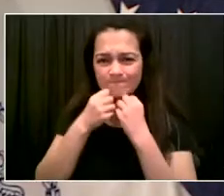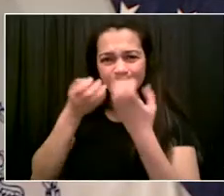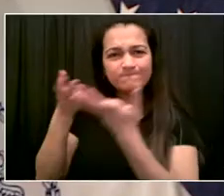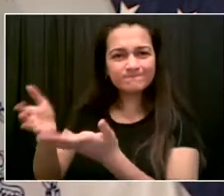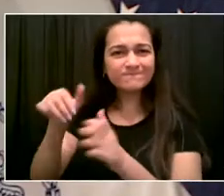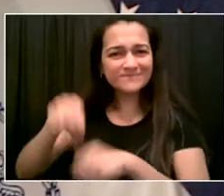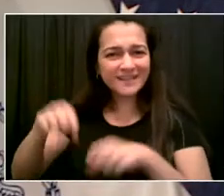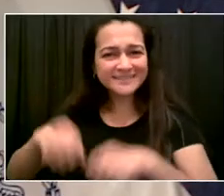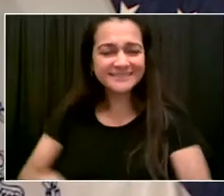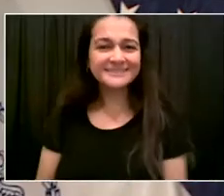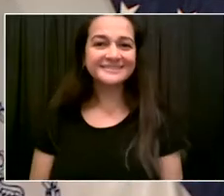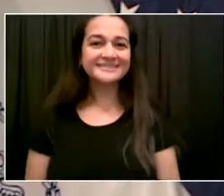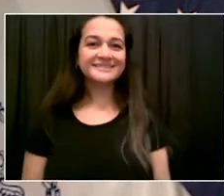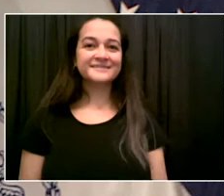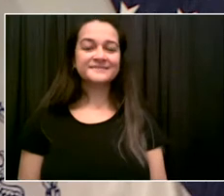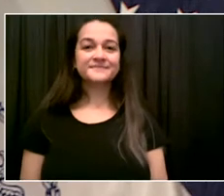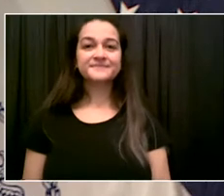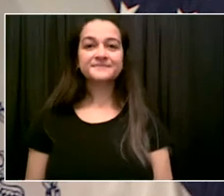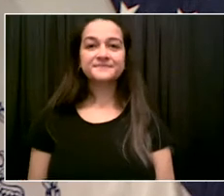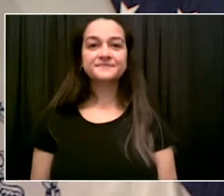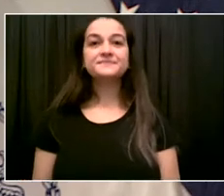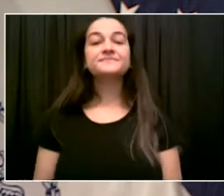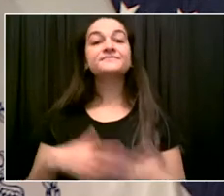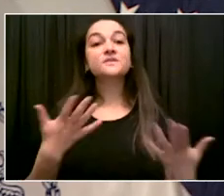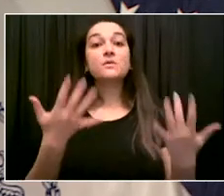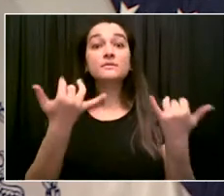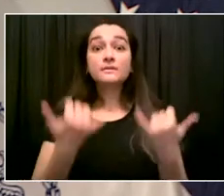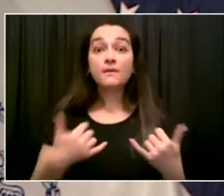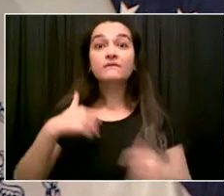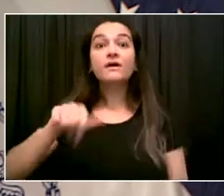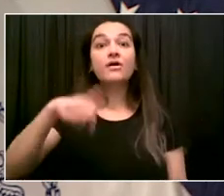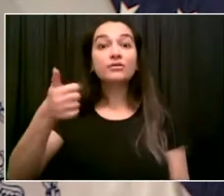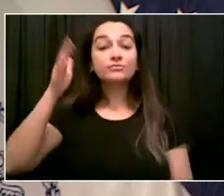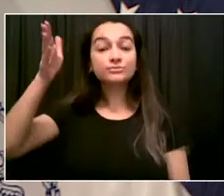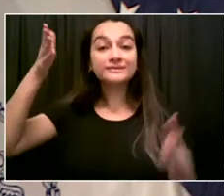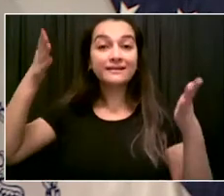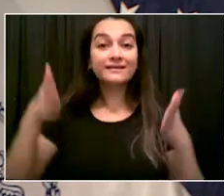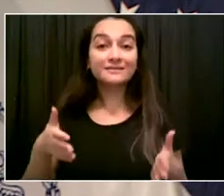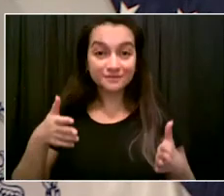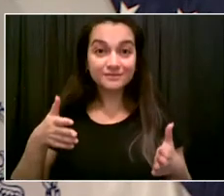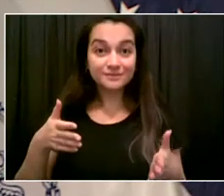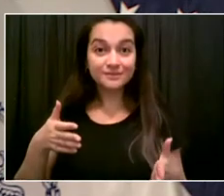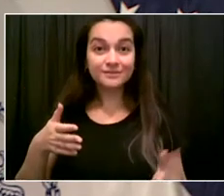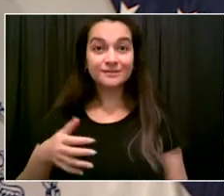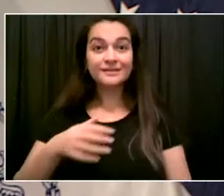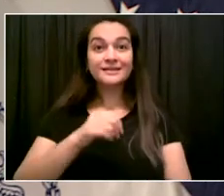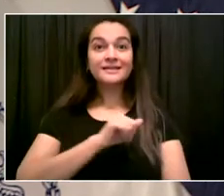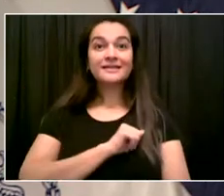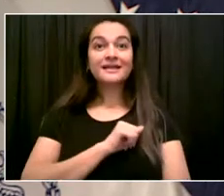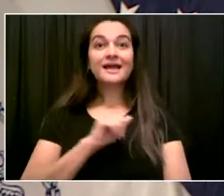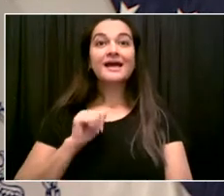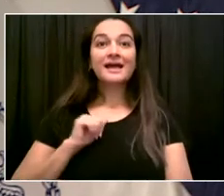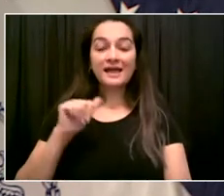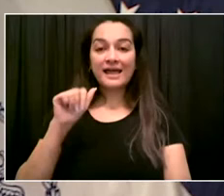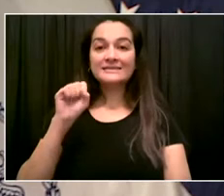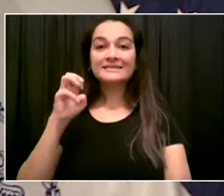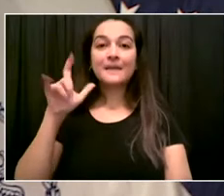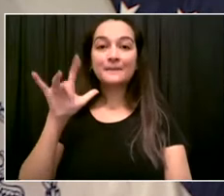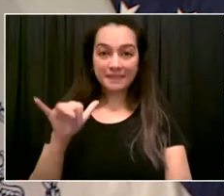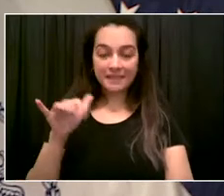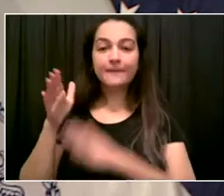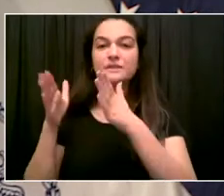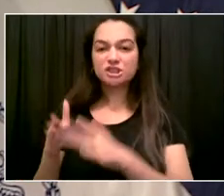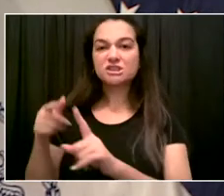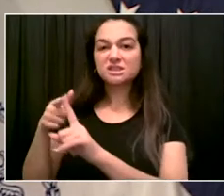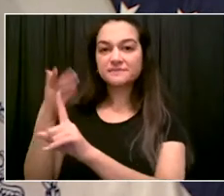And now we turn to a member of the Assembly who has also been an extraordinary champion for the rights of immigrants, another one of the